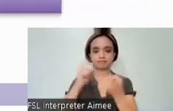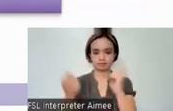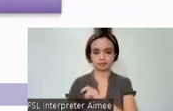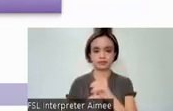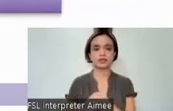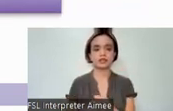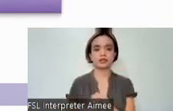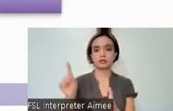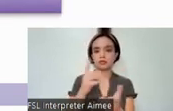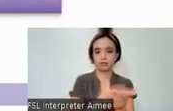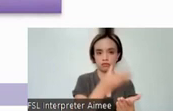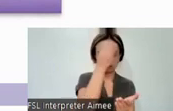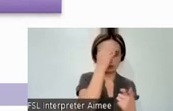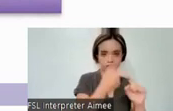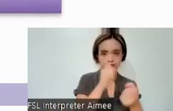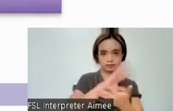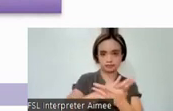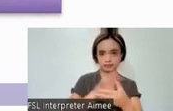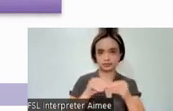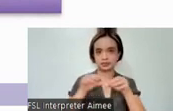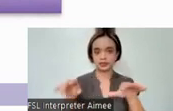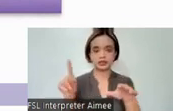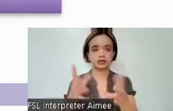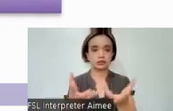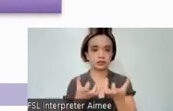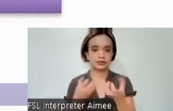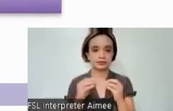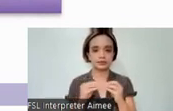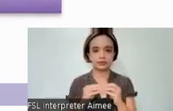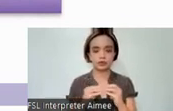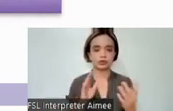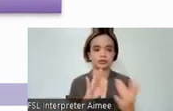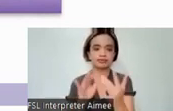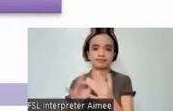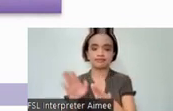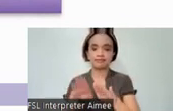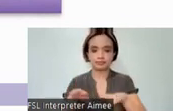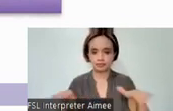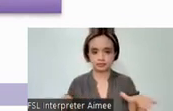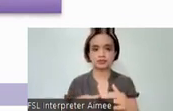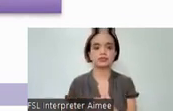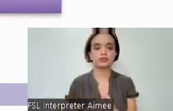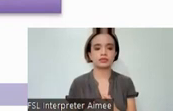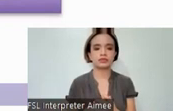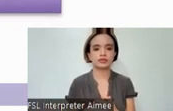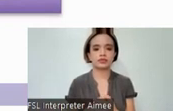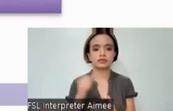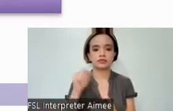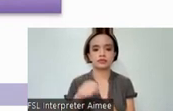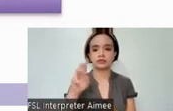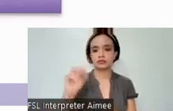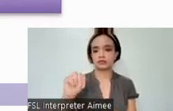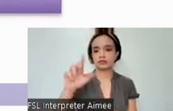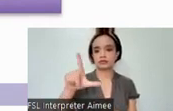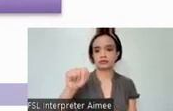pandemic and the desire to reach more children urged us to reimagine assessment administration. Thus, MLAC 2